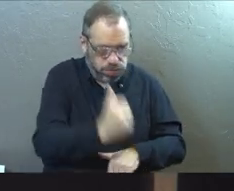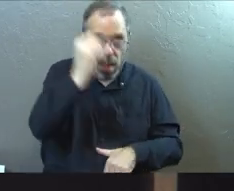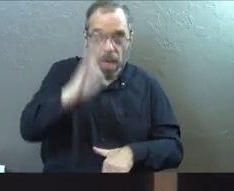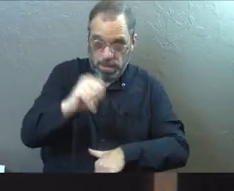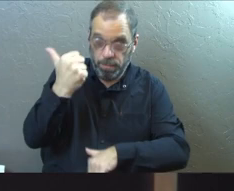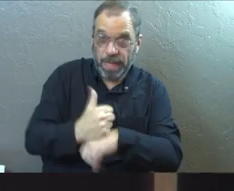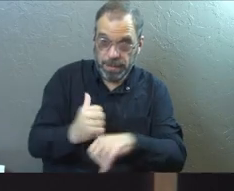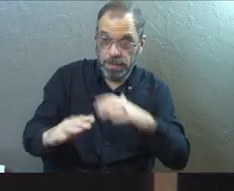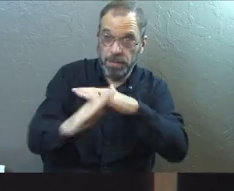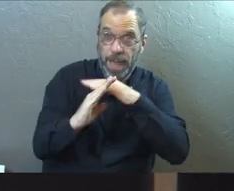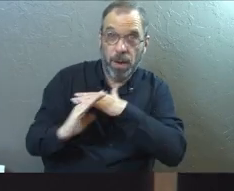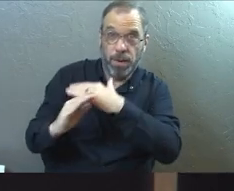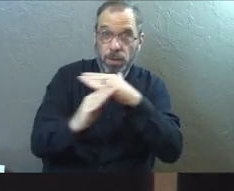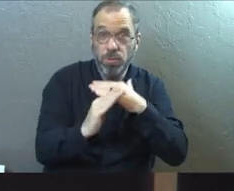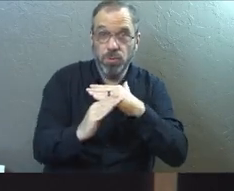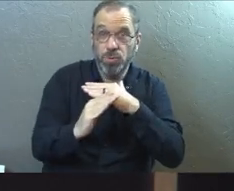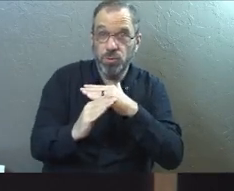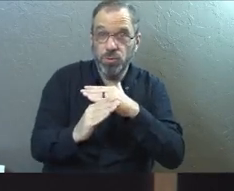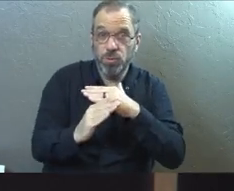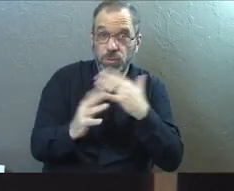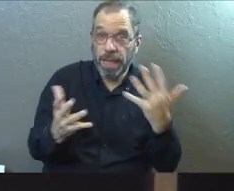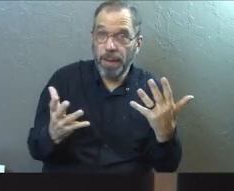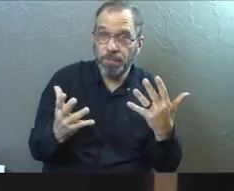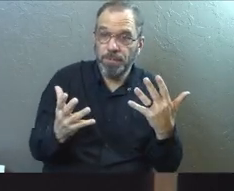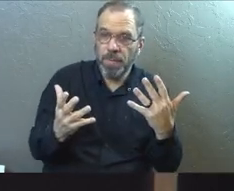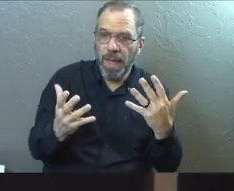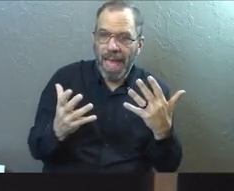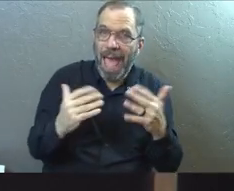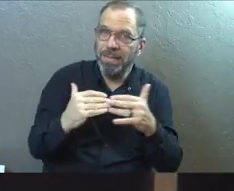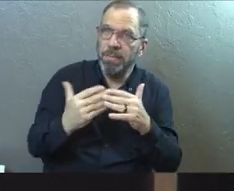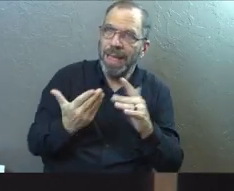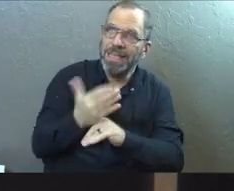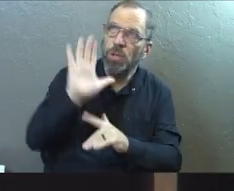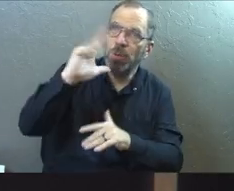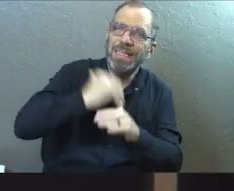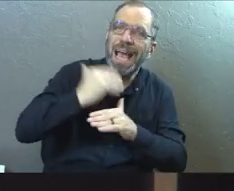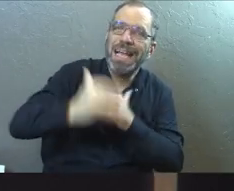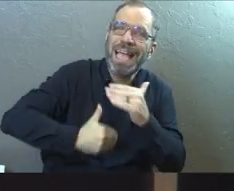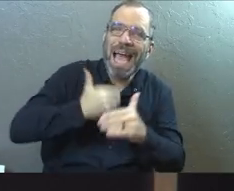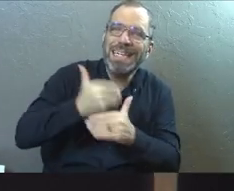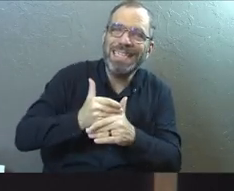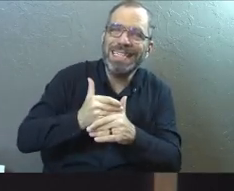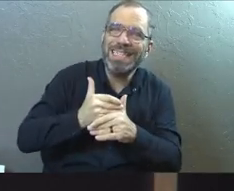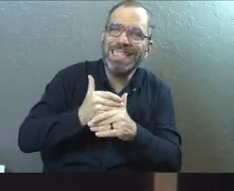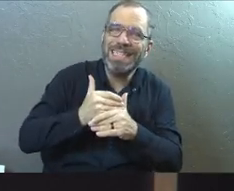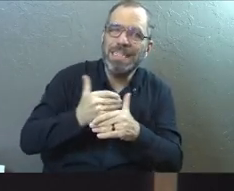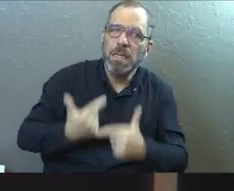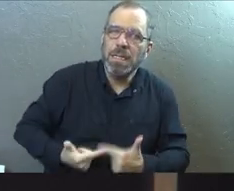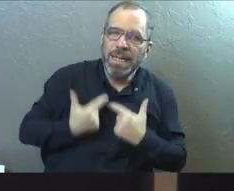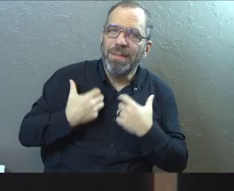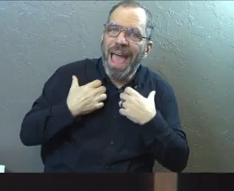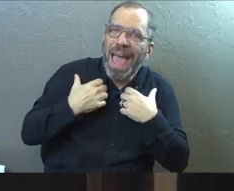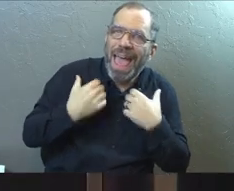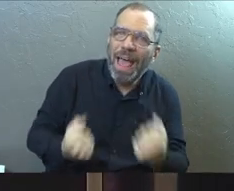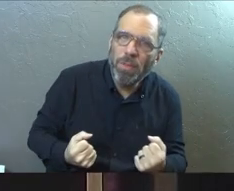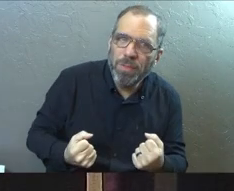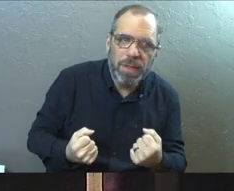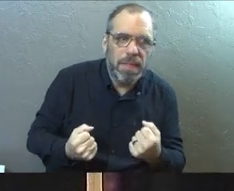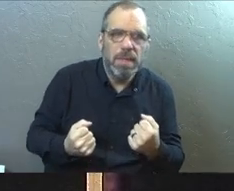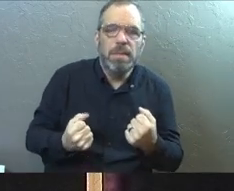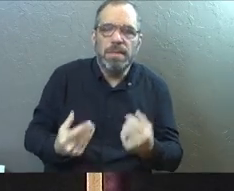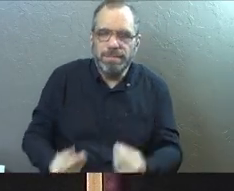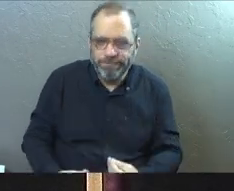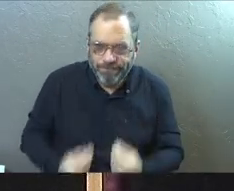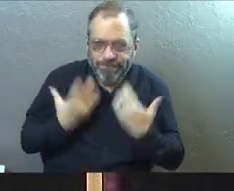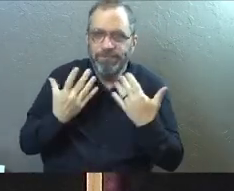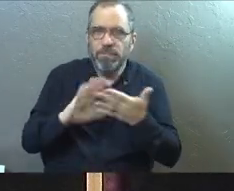God places barriers for us, folks. And they're out of kindness and his desire to see us live in a healthy way. He wants to spur